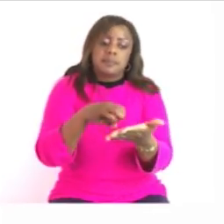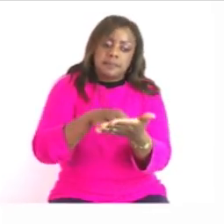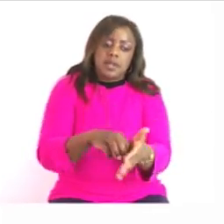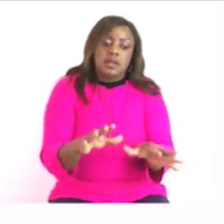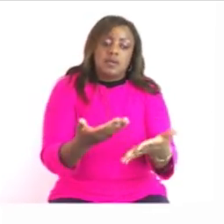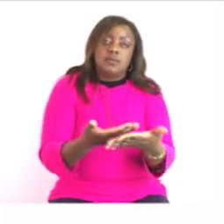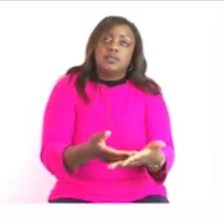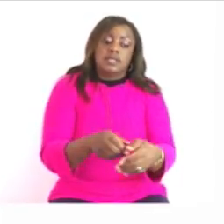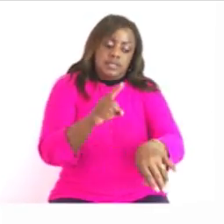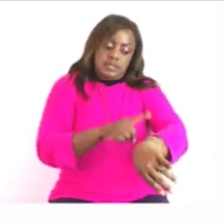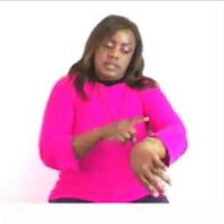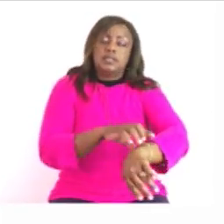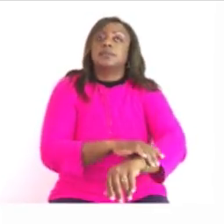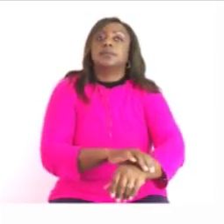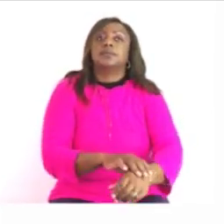time